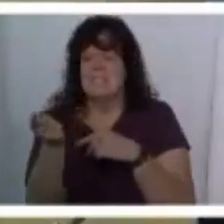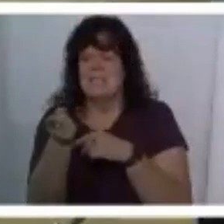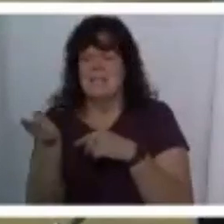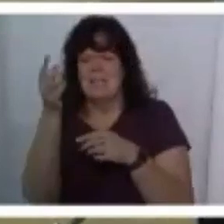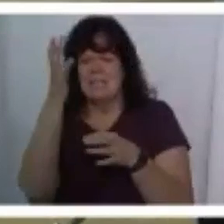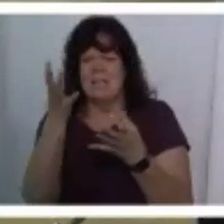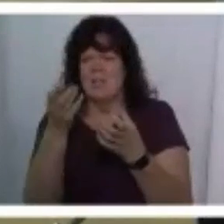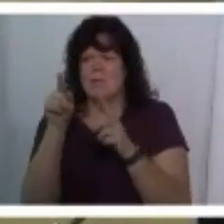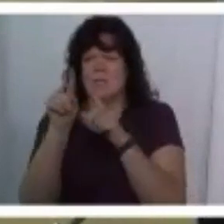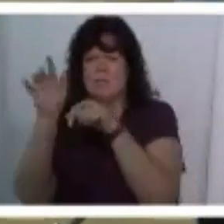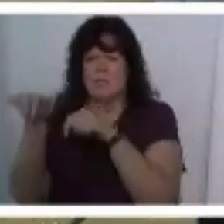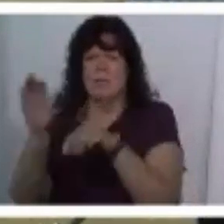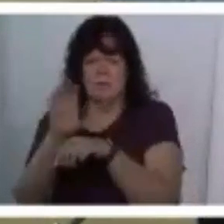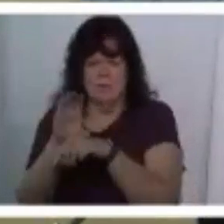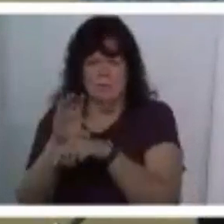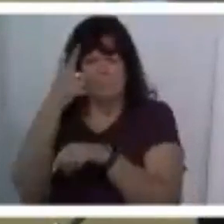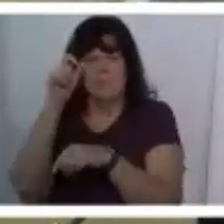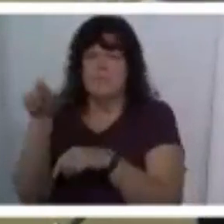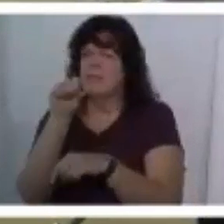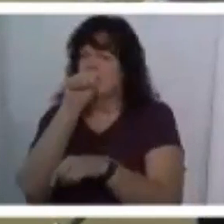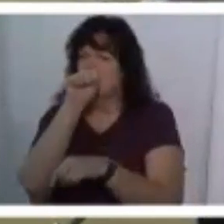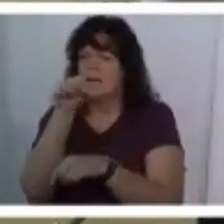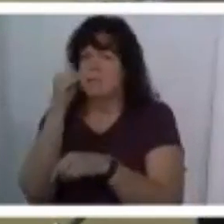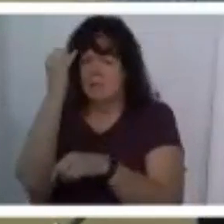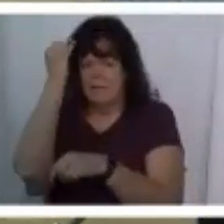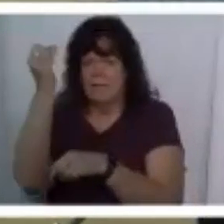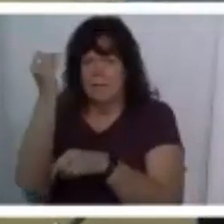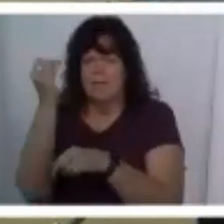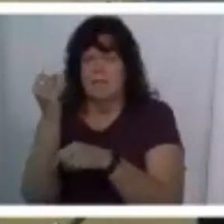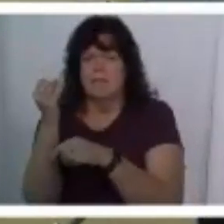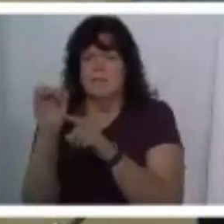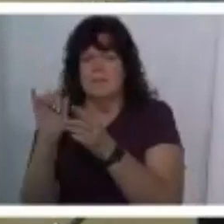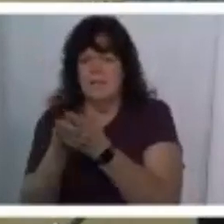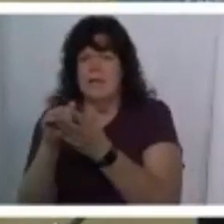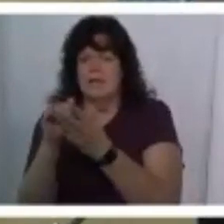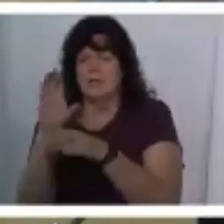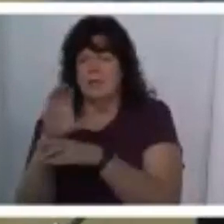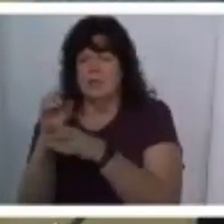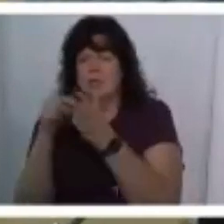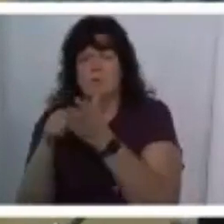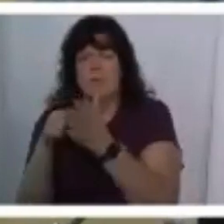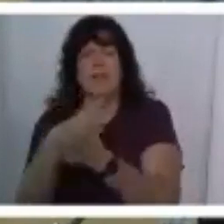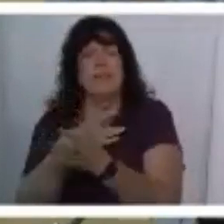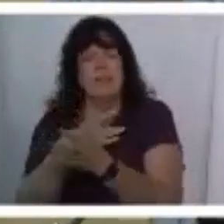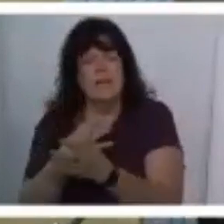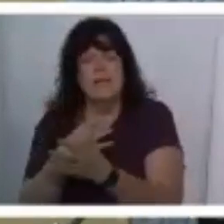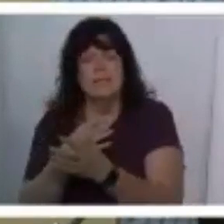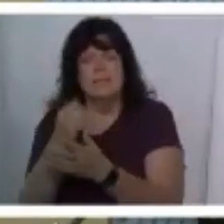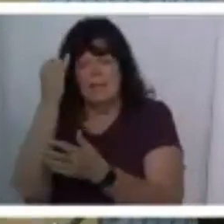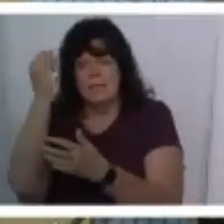at britain christian church because they liked the idea of what that church represented they liked the idea